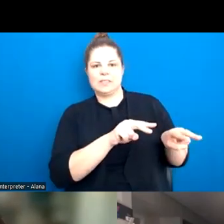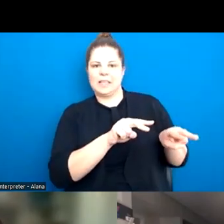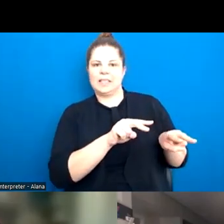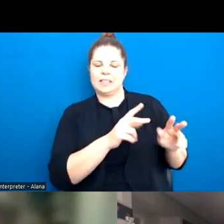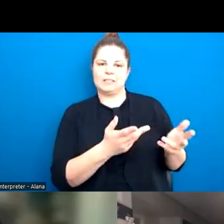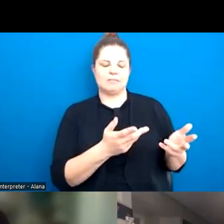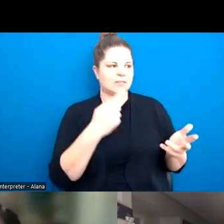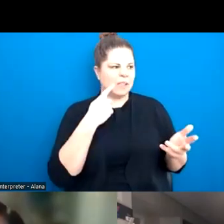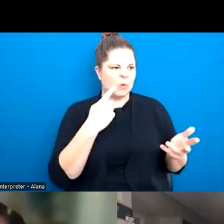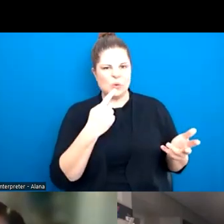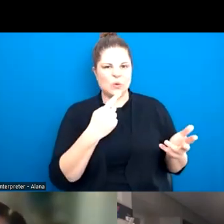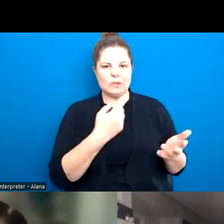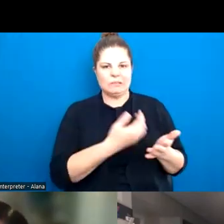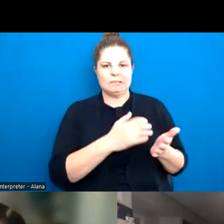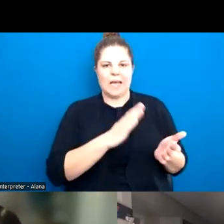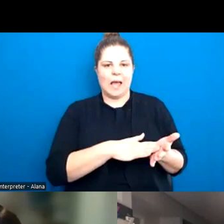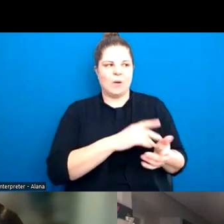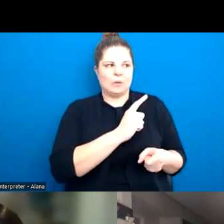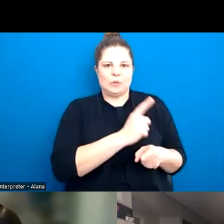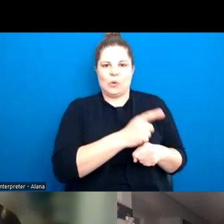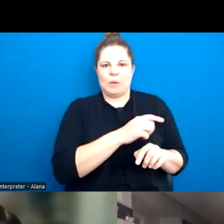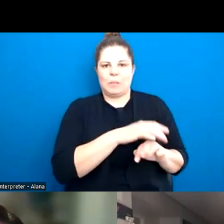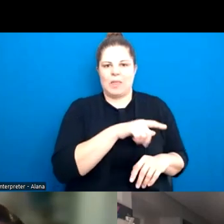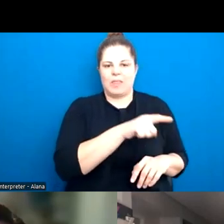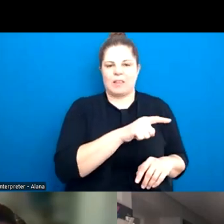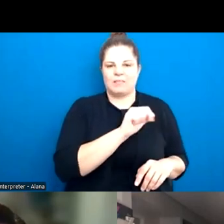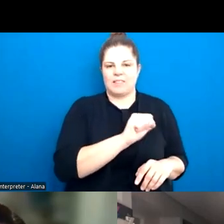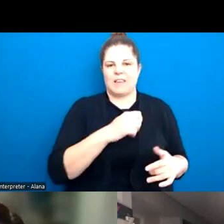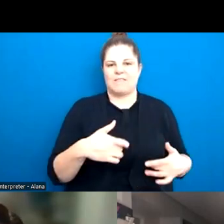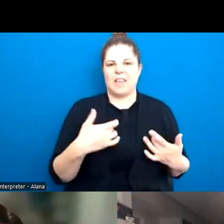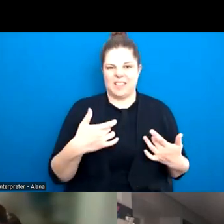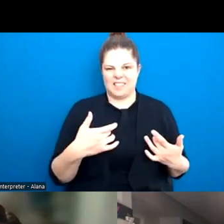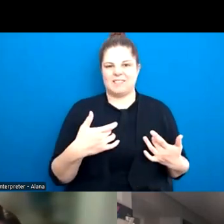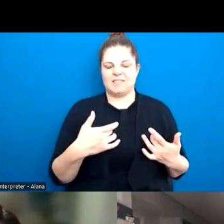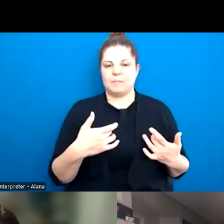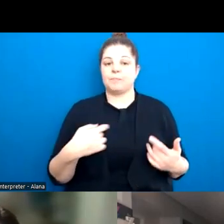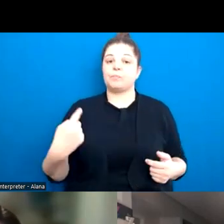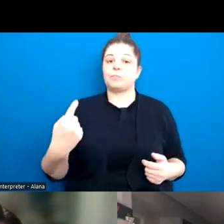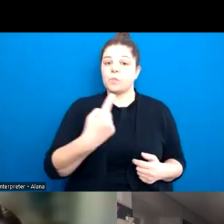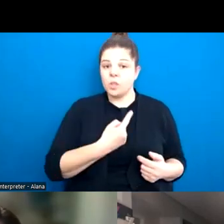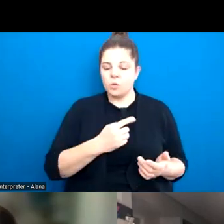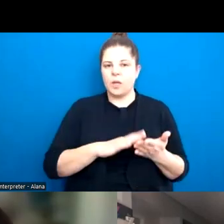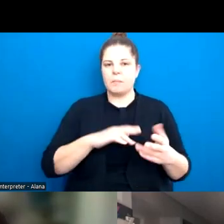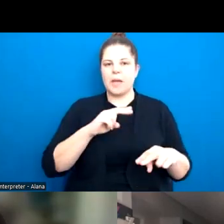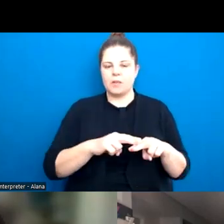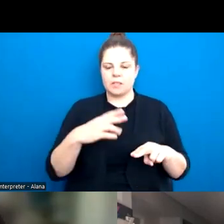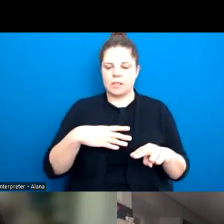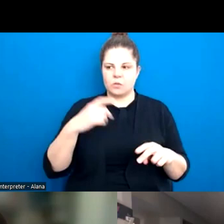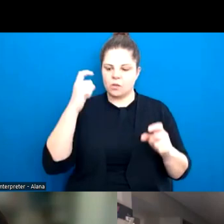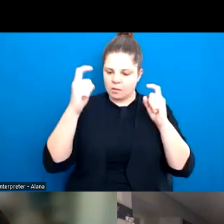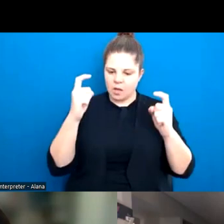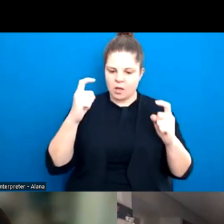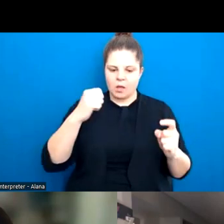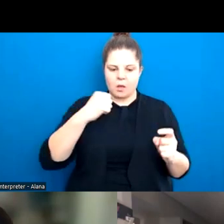how to start, um, talking to them about those feelings. So I think we need to, as parents, first of all, say, what's my comfort zone?